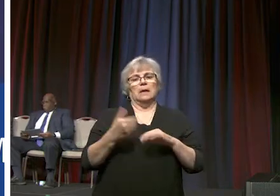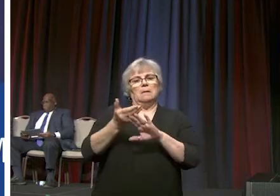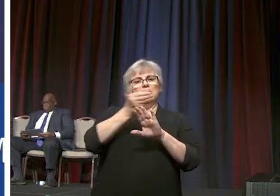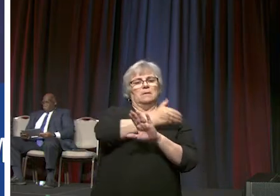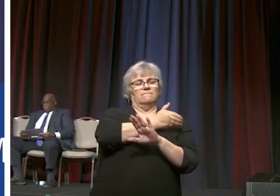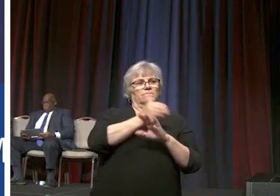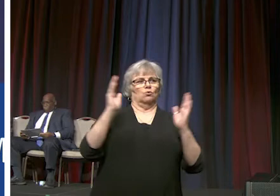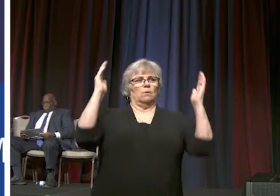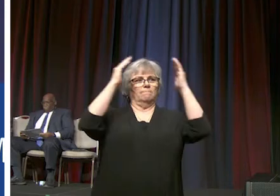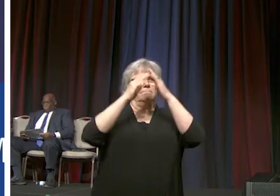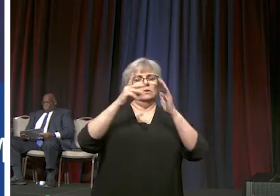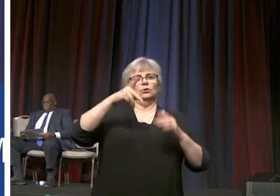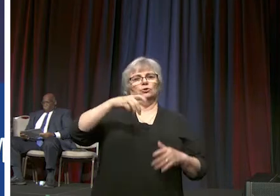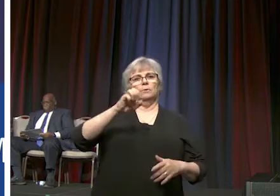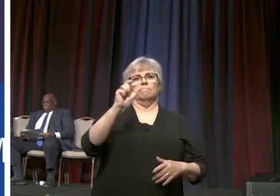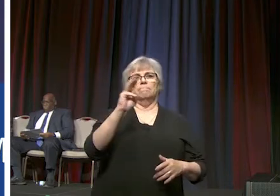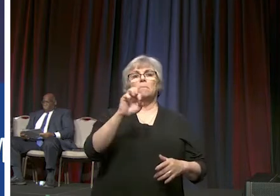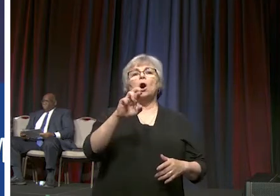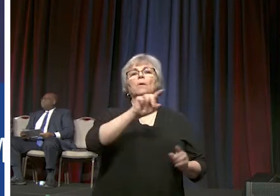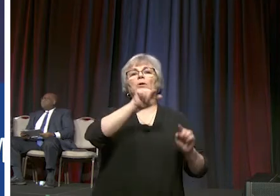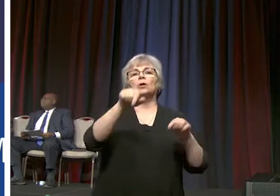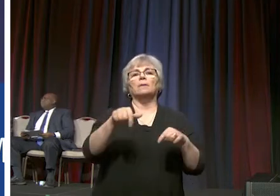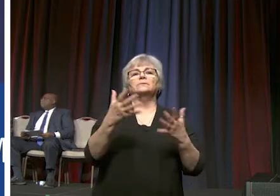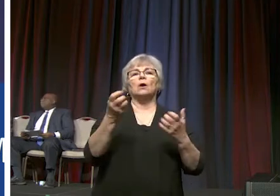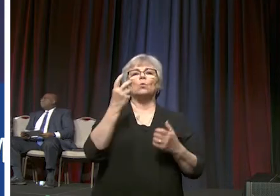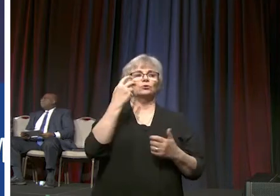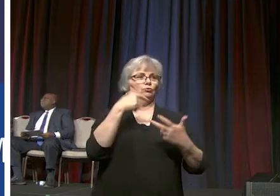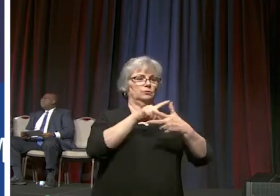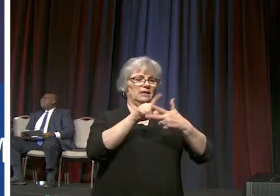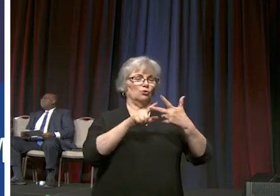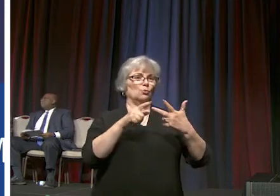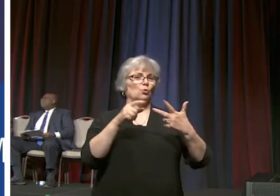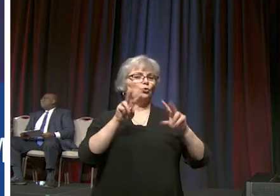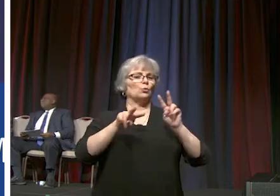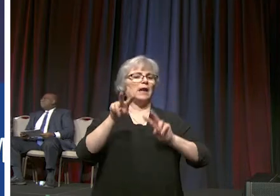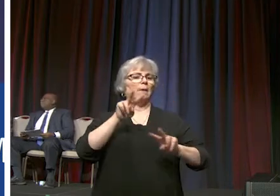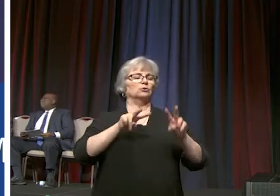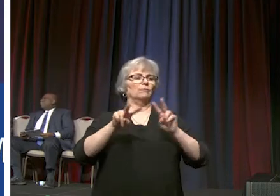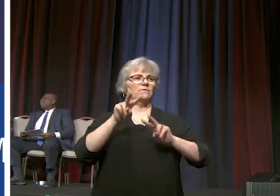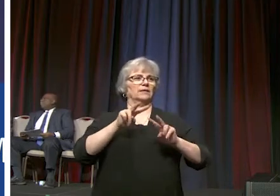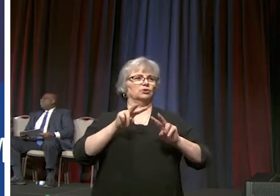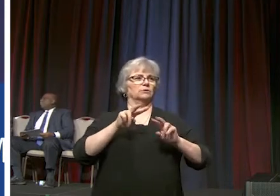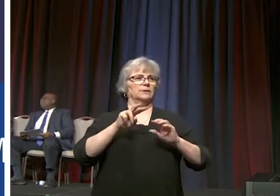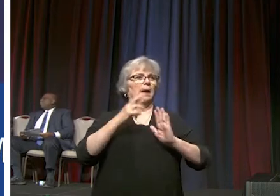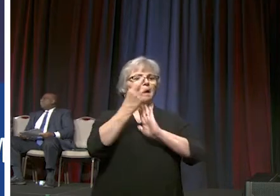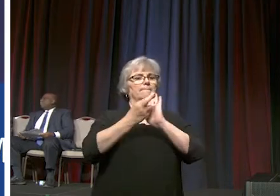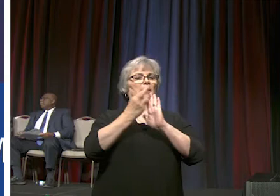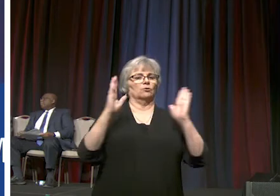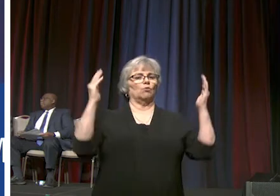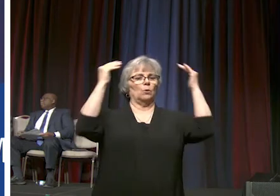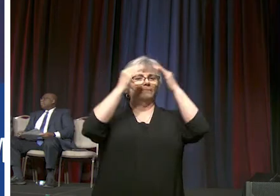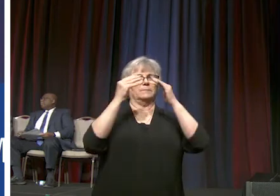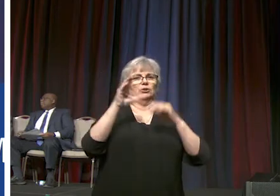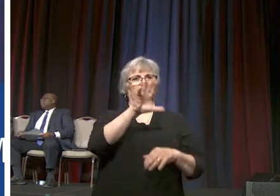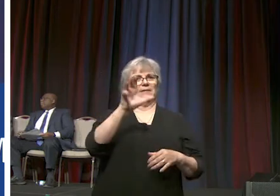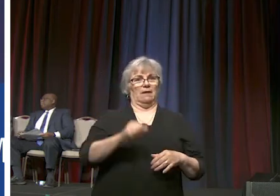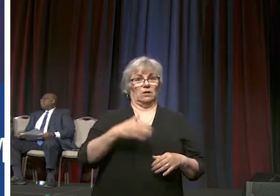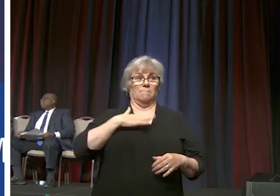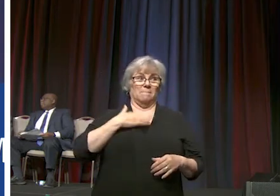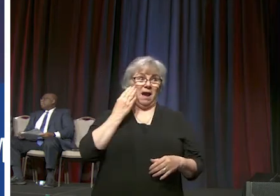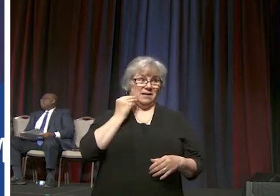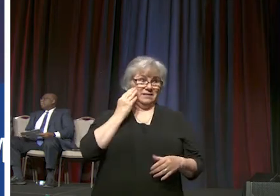palmer comes i'd like to make three uh observations about the role of bishops in africa in my